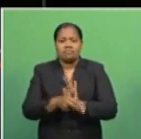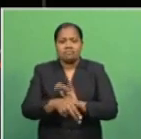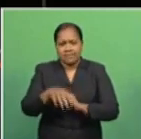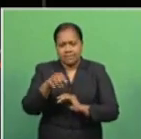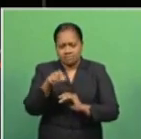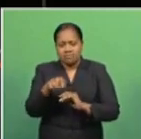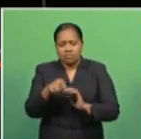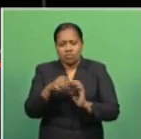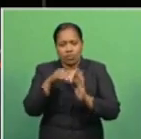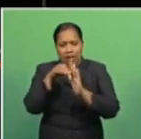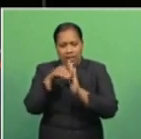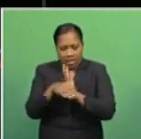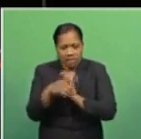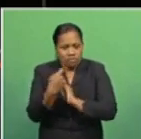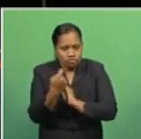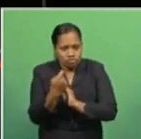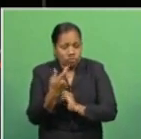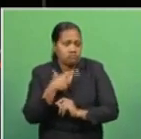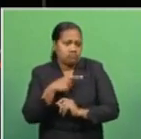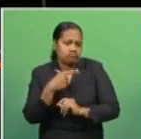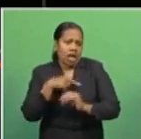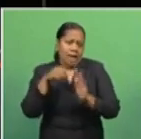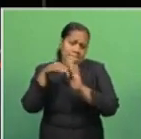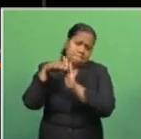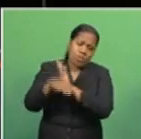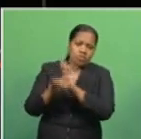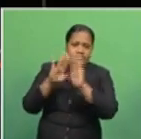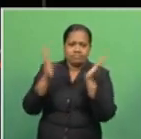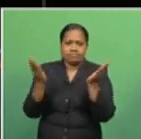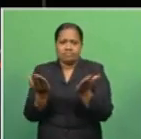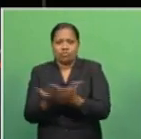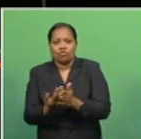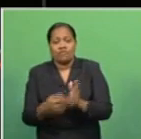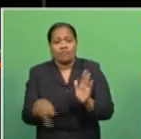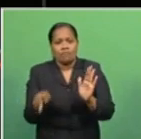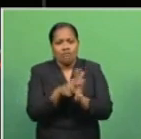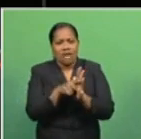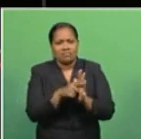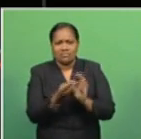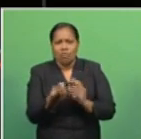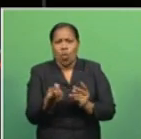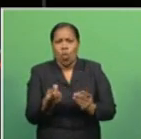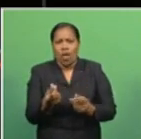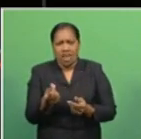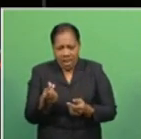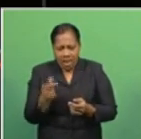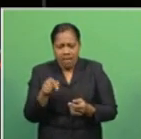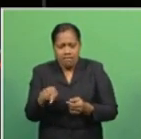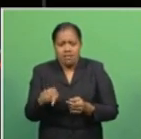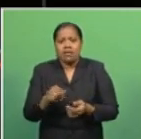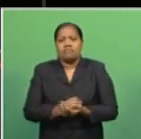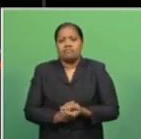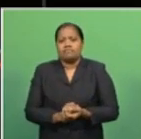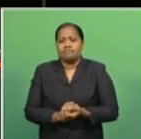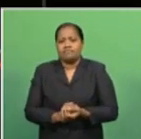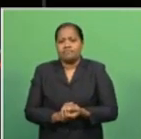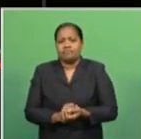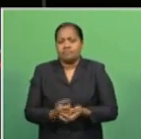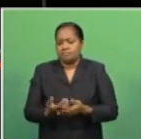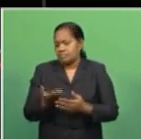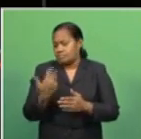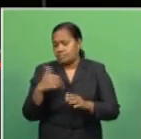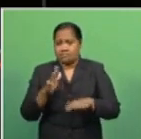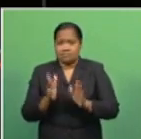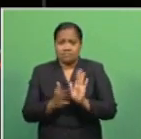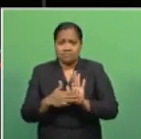decrease soon following the massive global decrease in the price of crude oil. It fell to minus 38 U.S. dollars a barrel last Monday,